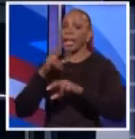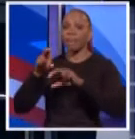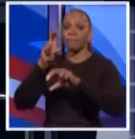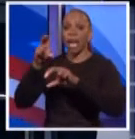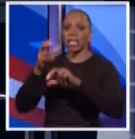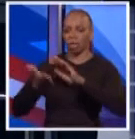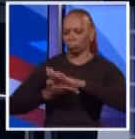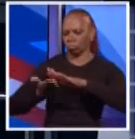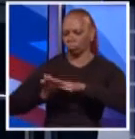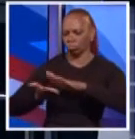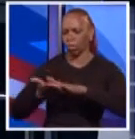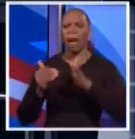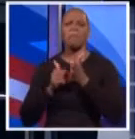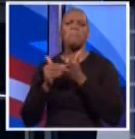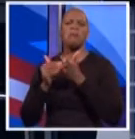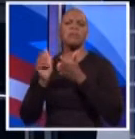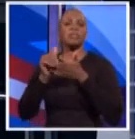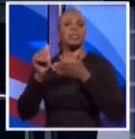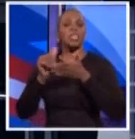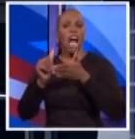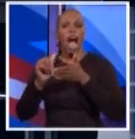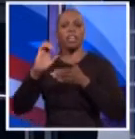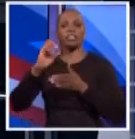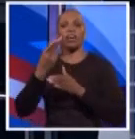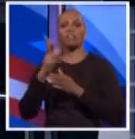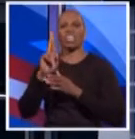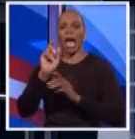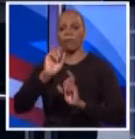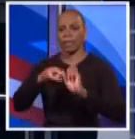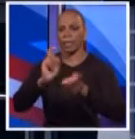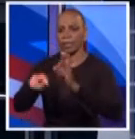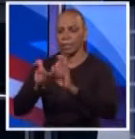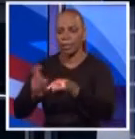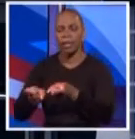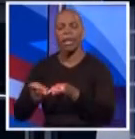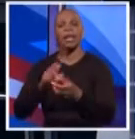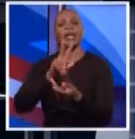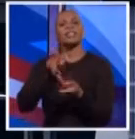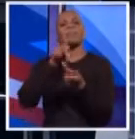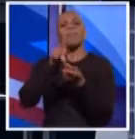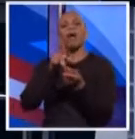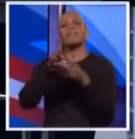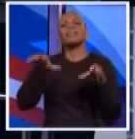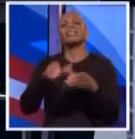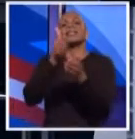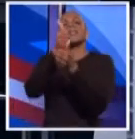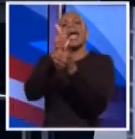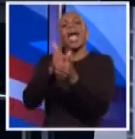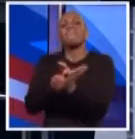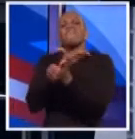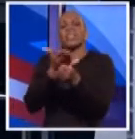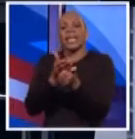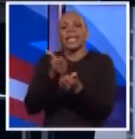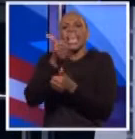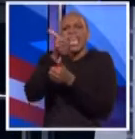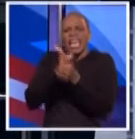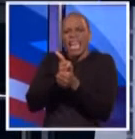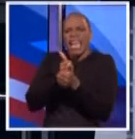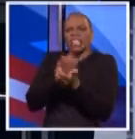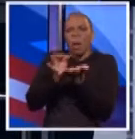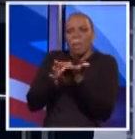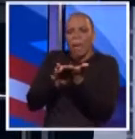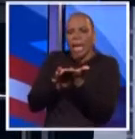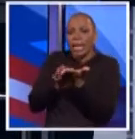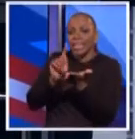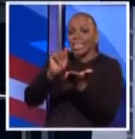millions of dollars for charities. It has been audited. It is pristine. It is perfect. It does everything. It pays every penny in taxes. It should.